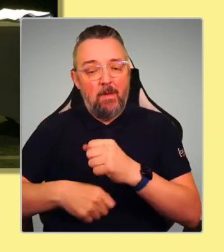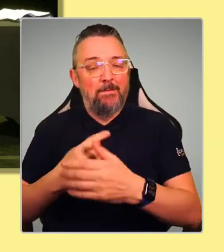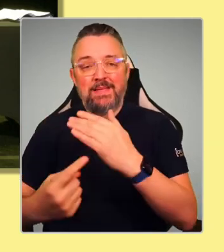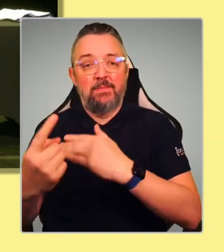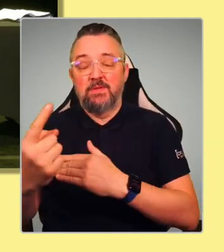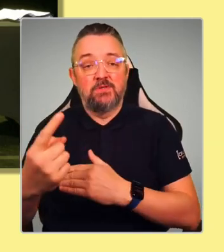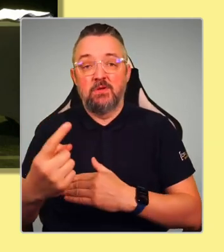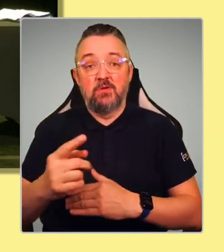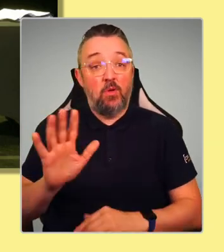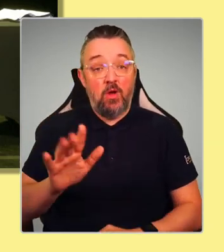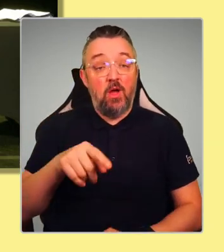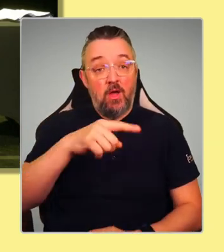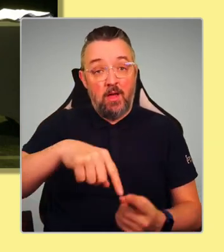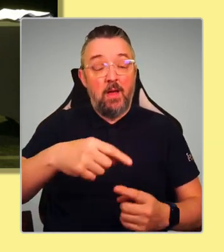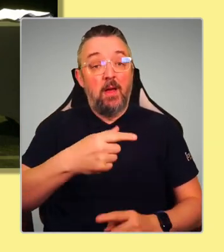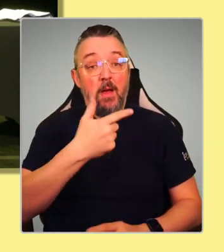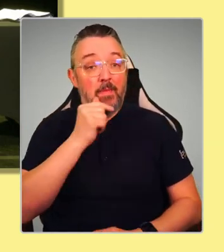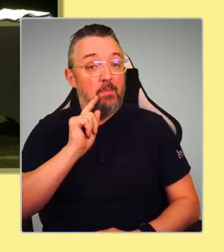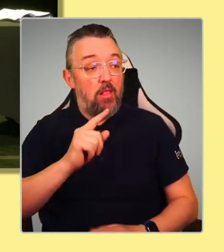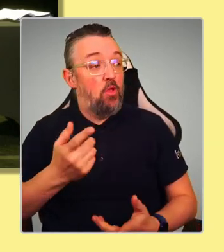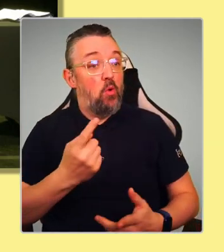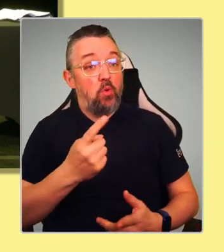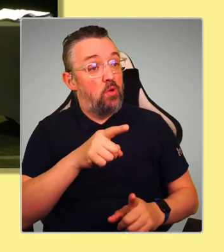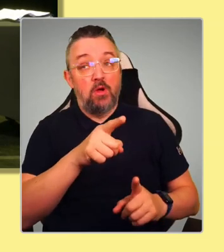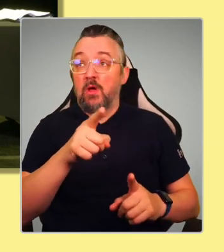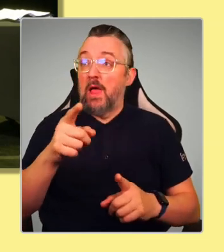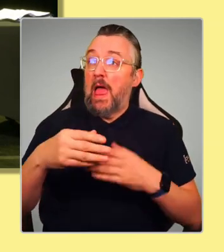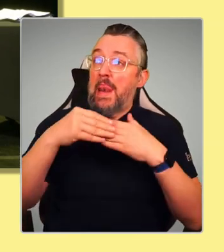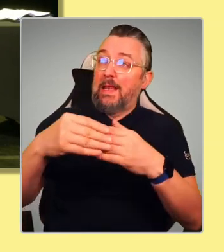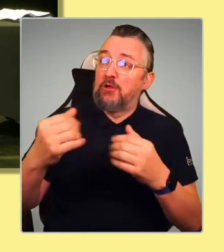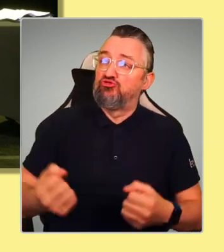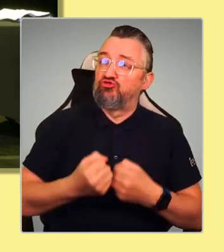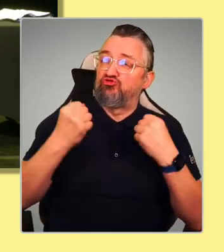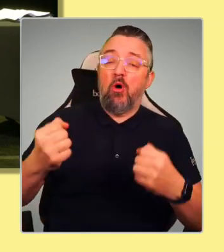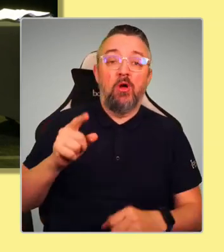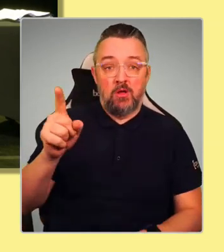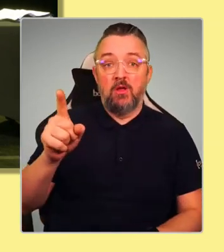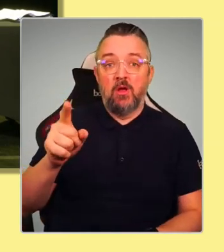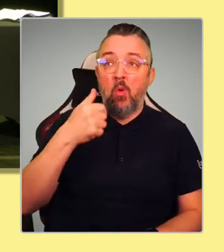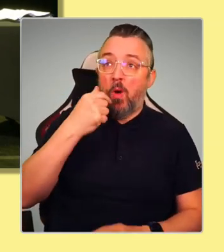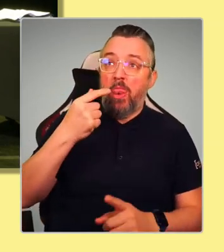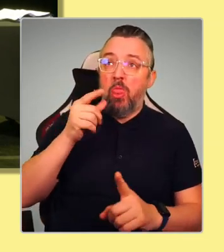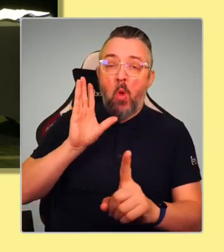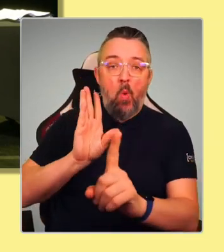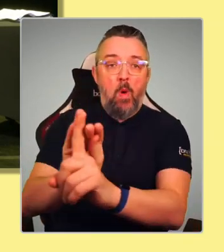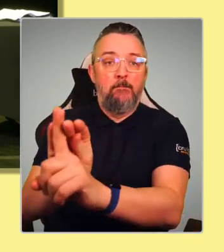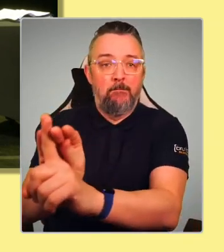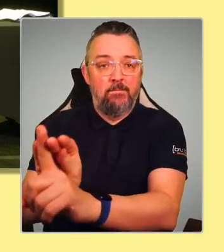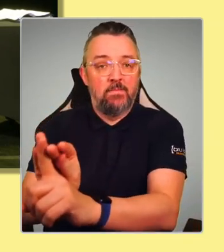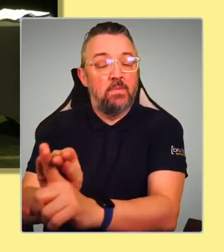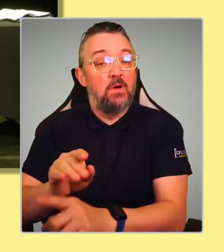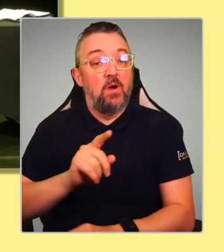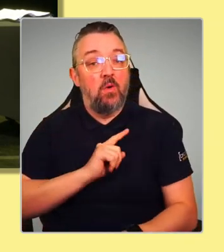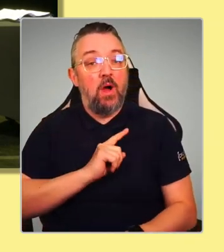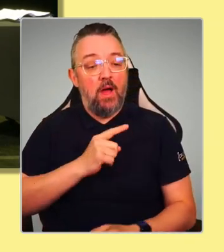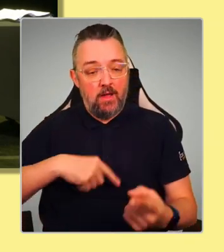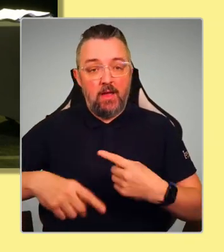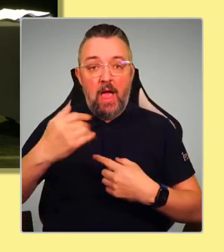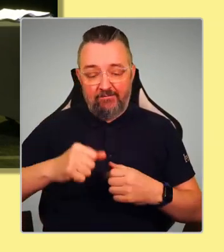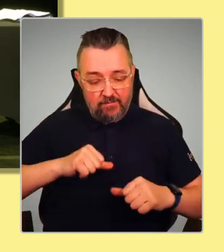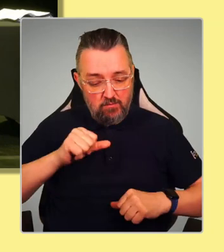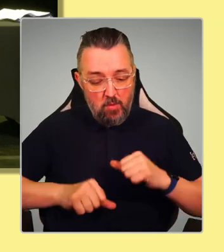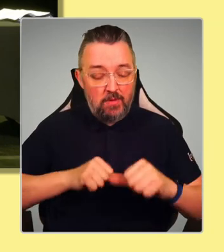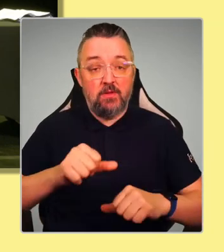will respond to strong leadership over a shorter time frame because we have the momentum and if we don't use it,